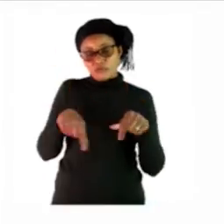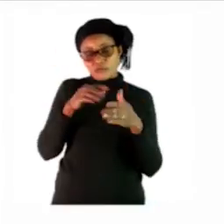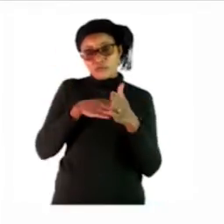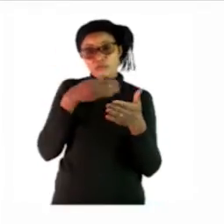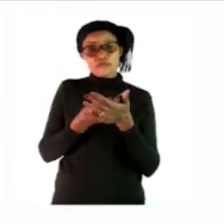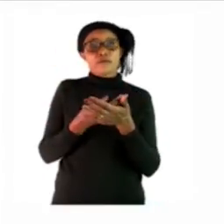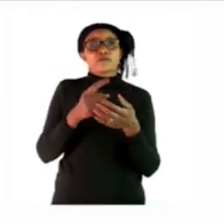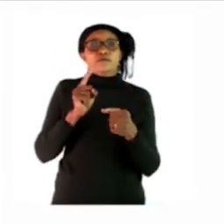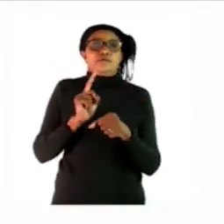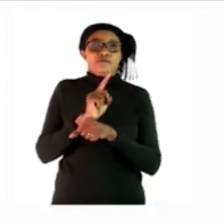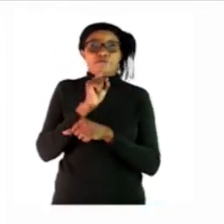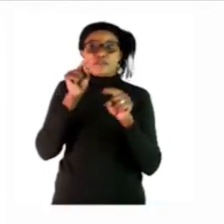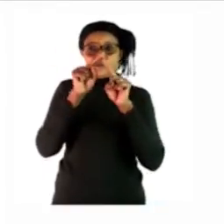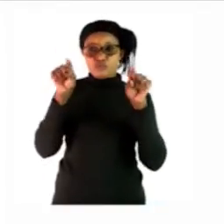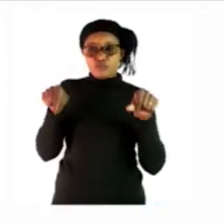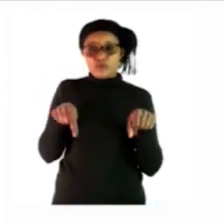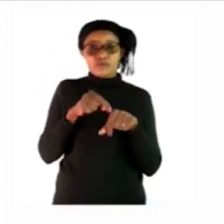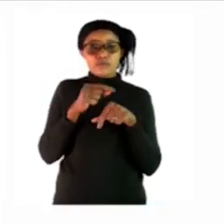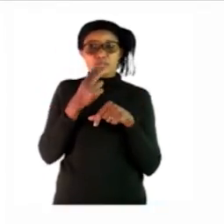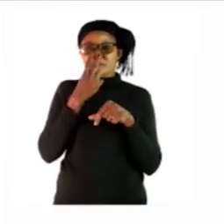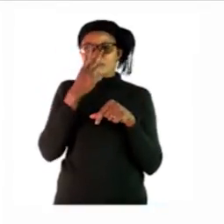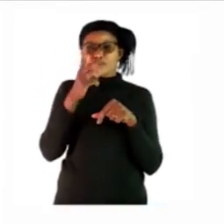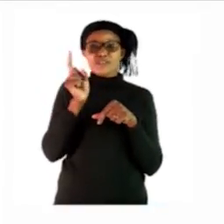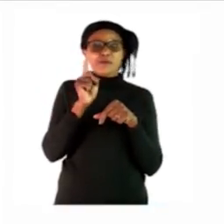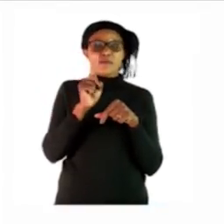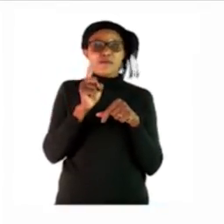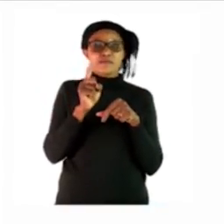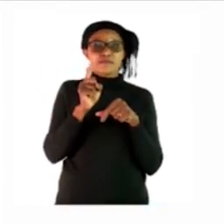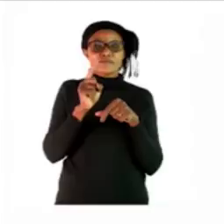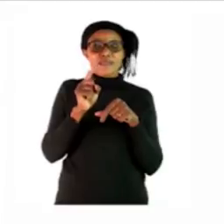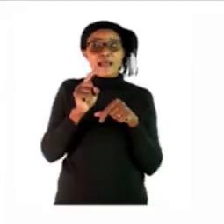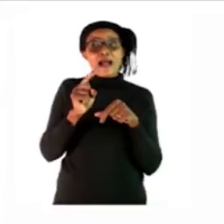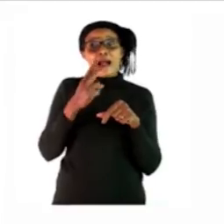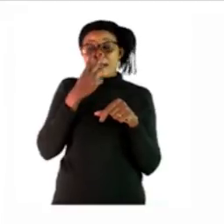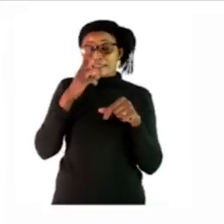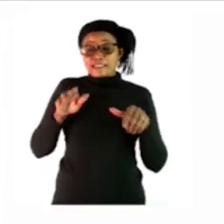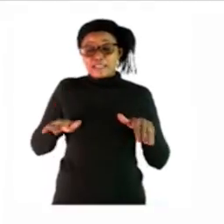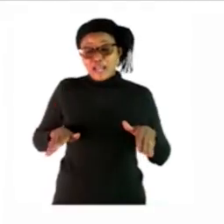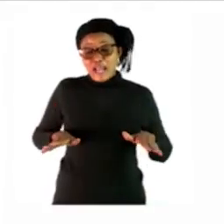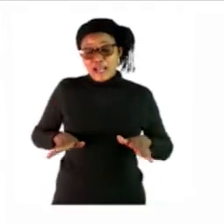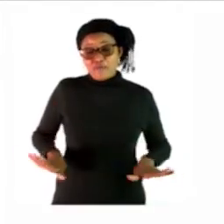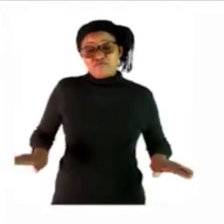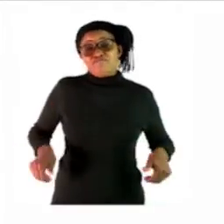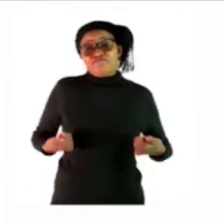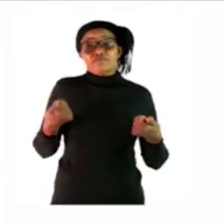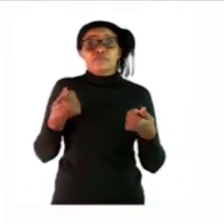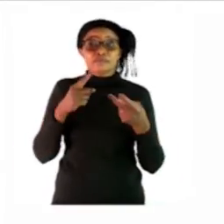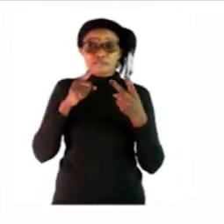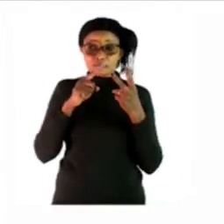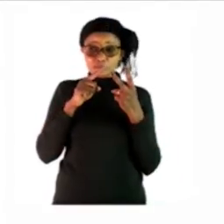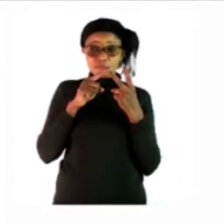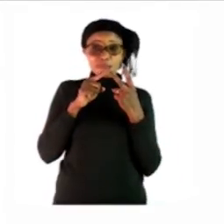block what do you see there i see a girl and a boy now let's